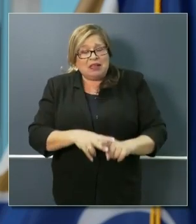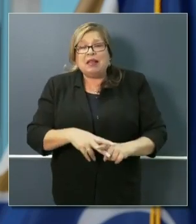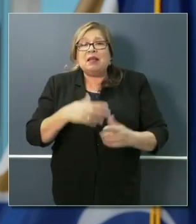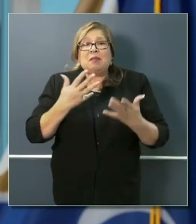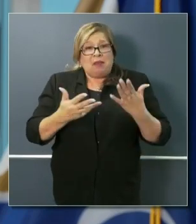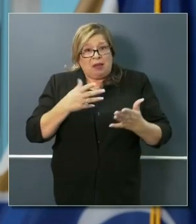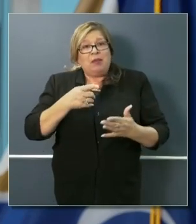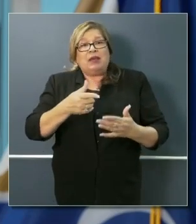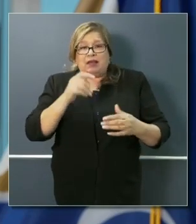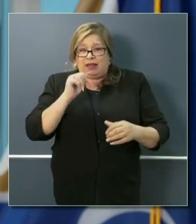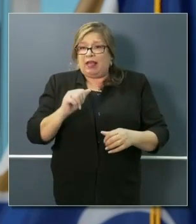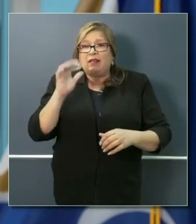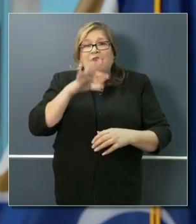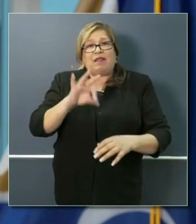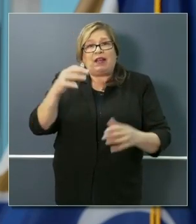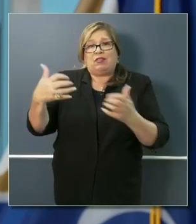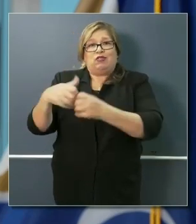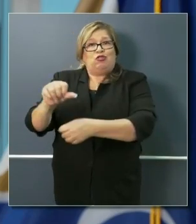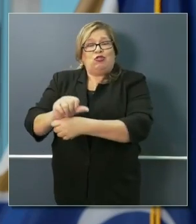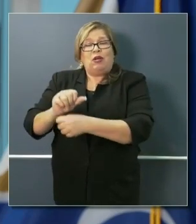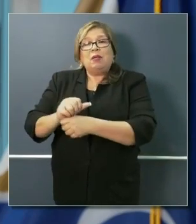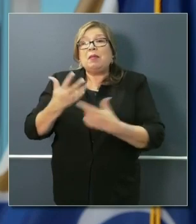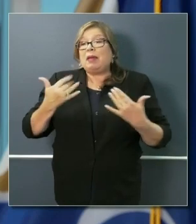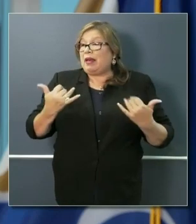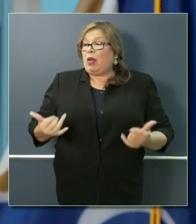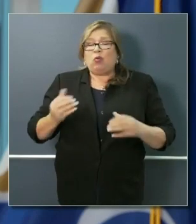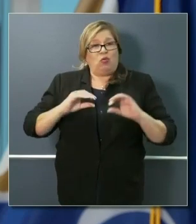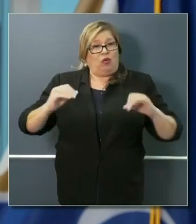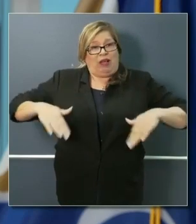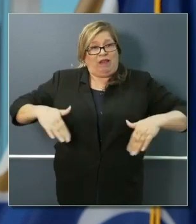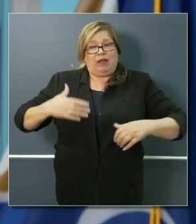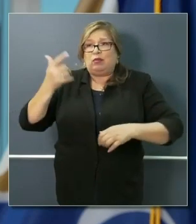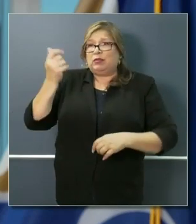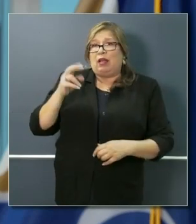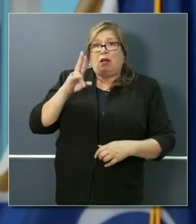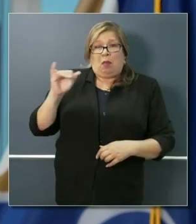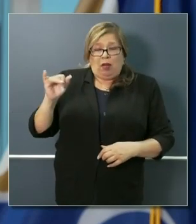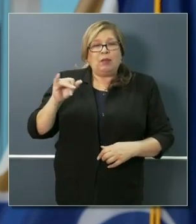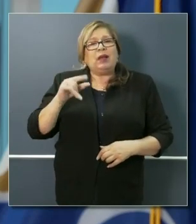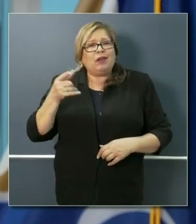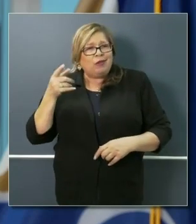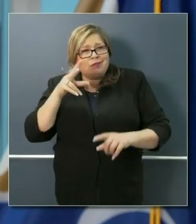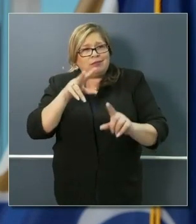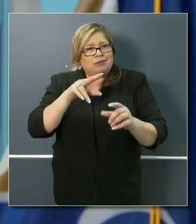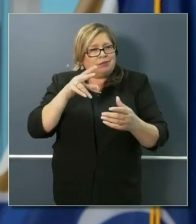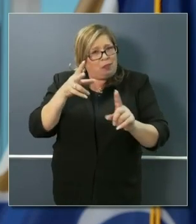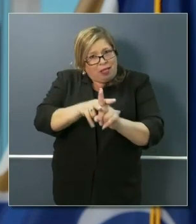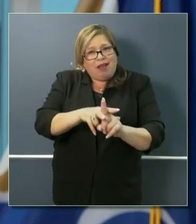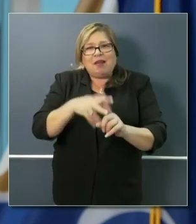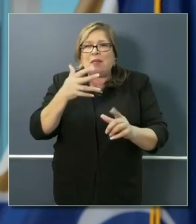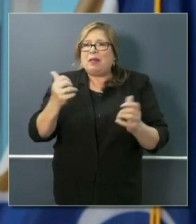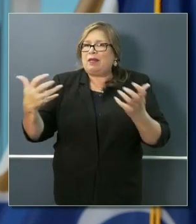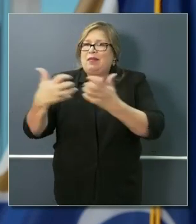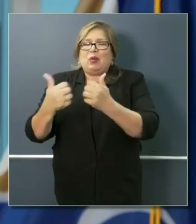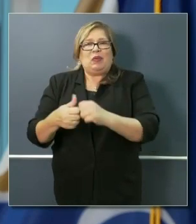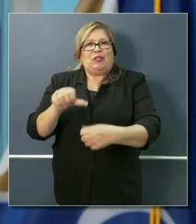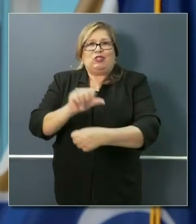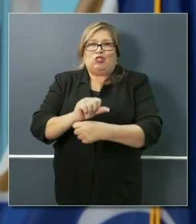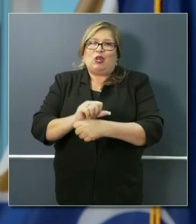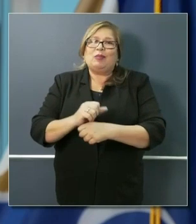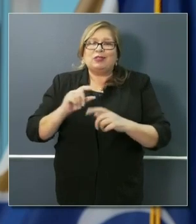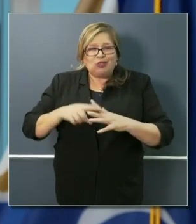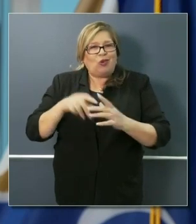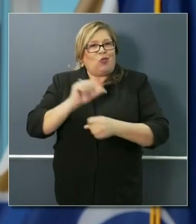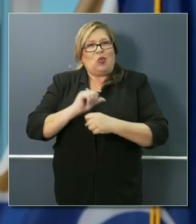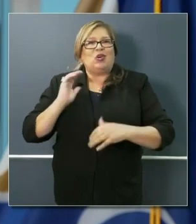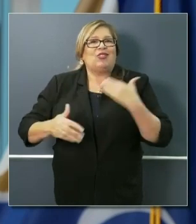insurance. Or if you haven't gone on, make sure you don't have to go on so that we can get you into the workforce at this time. So I want to, again, thank